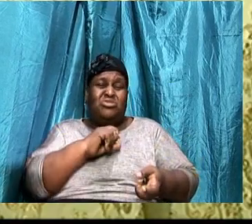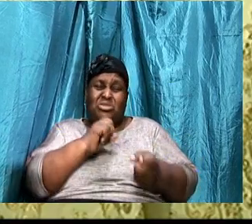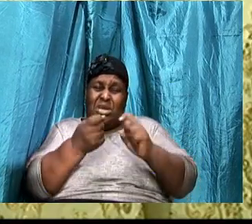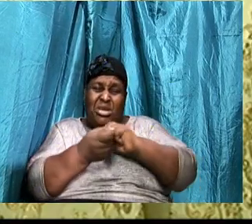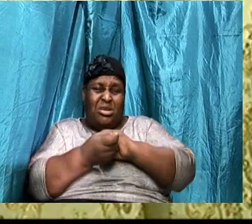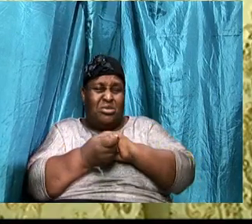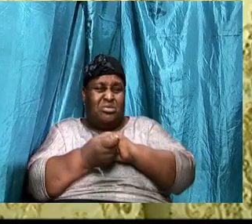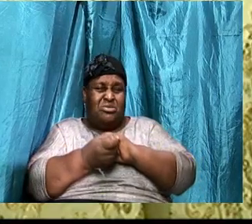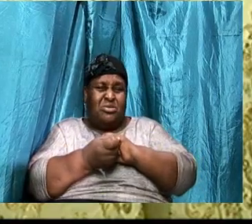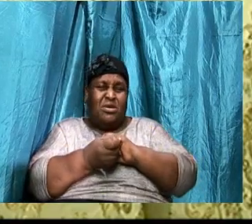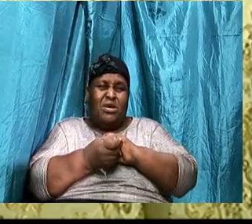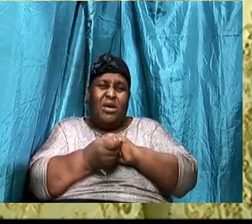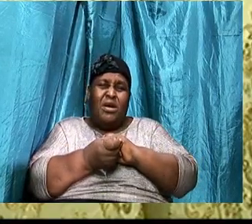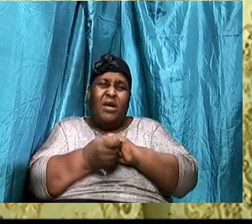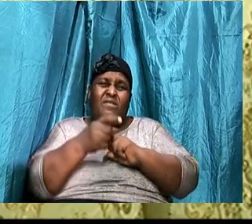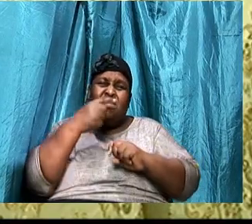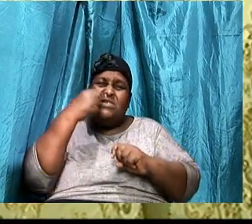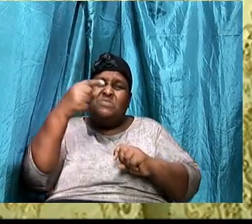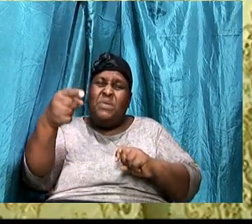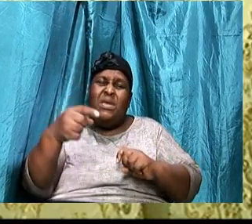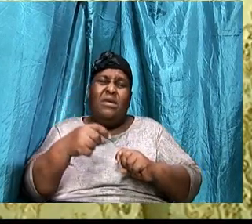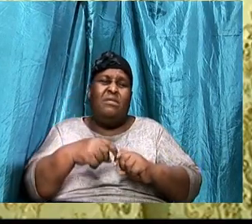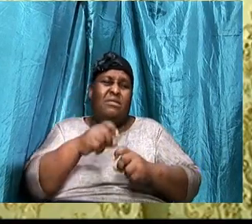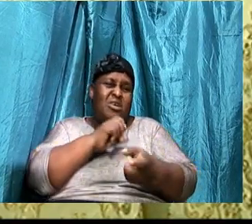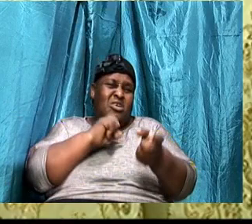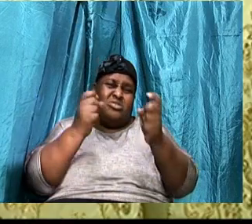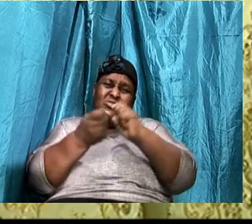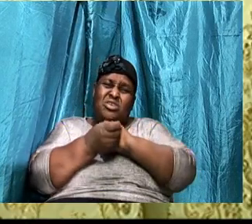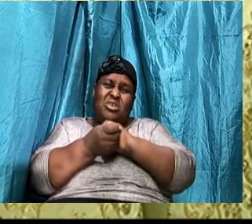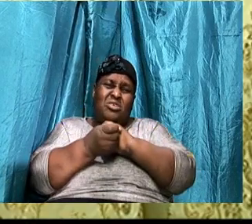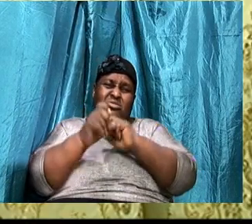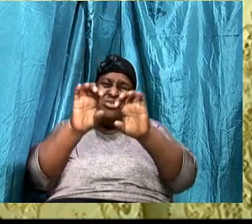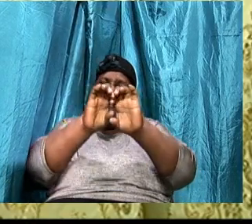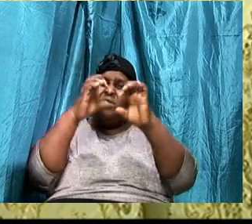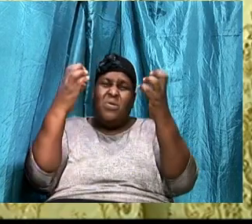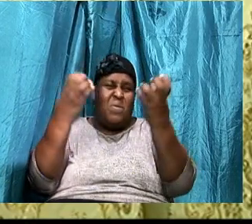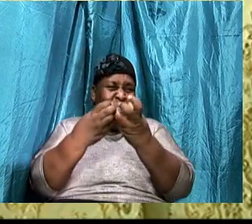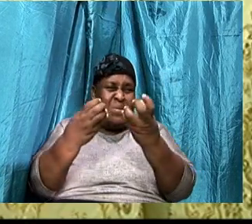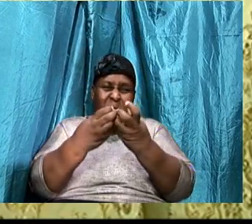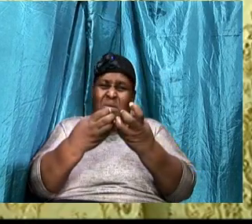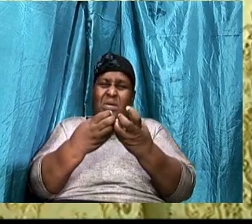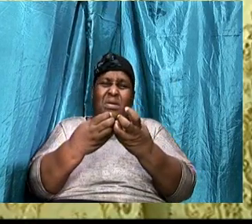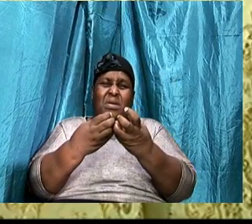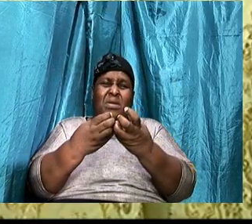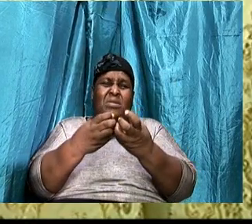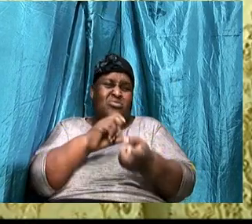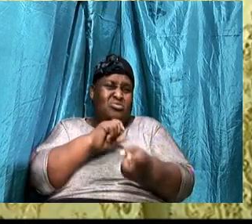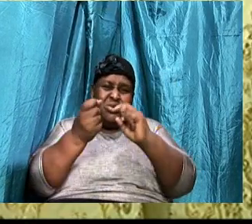A change of how you speak. A change of your company. A change in your entire lifestyle.